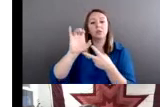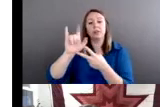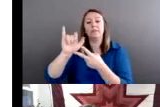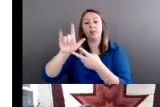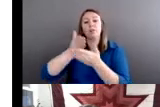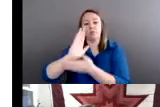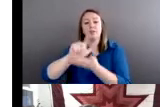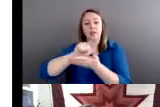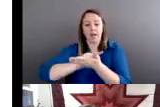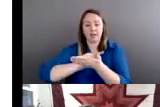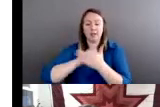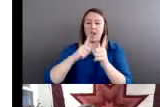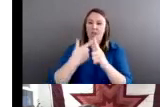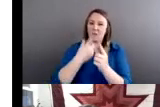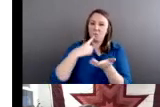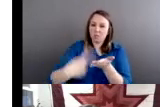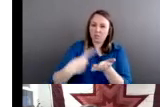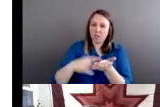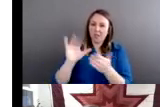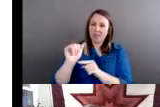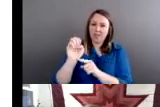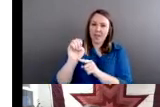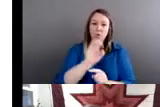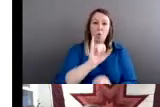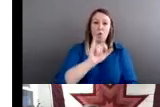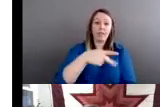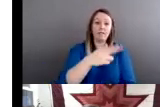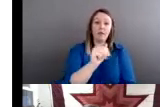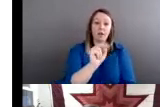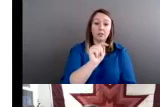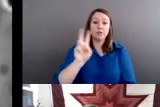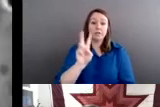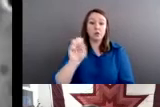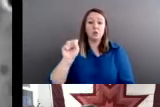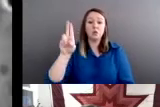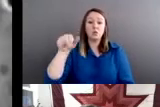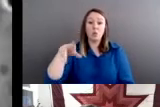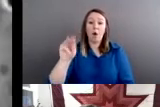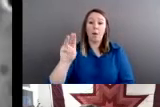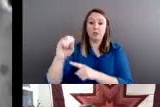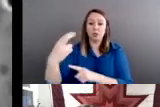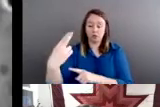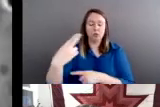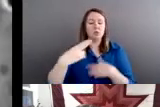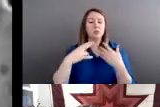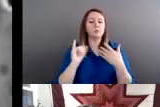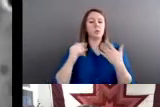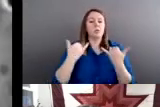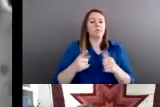called Oliphant versus Suquamish. So let's begin with the major crimes act.